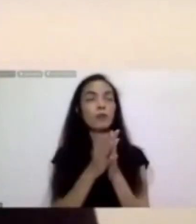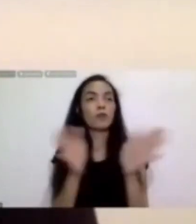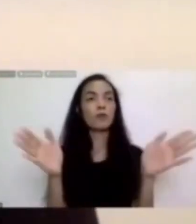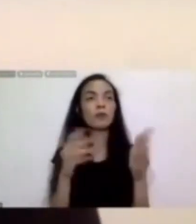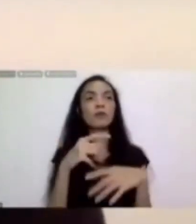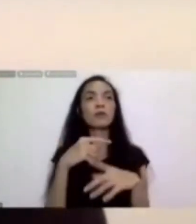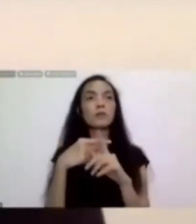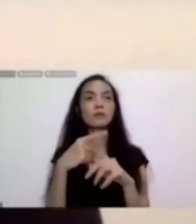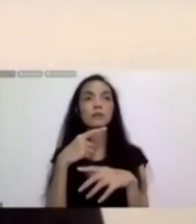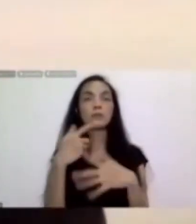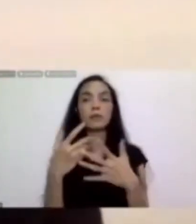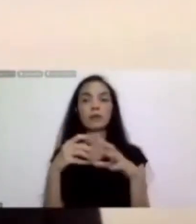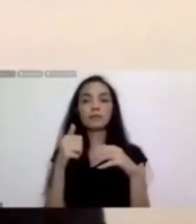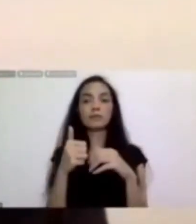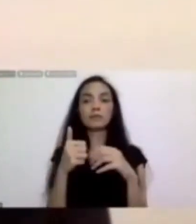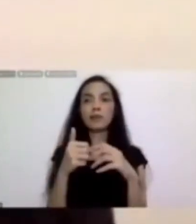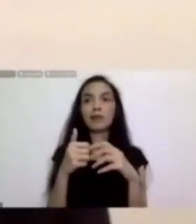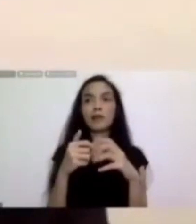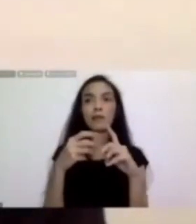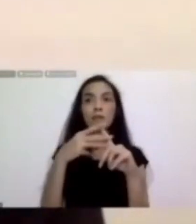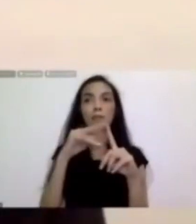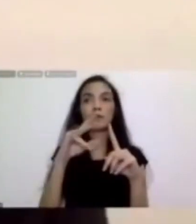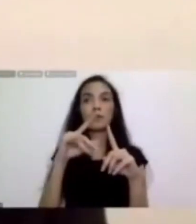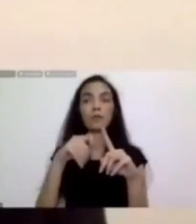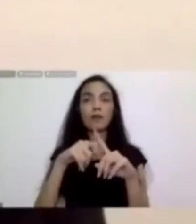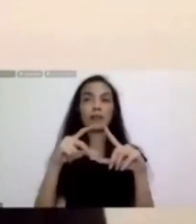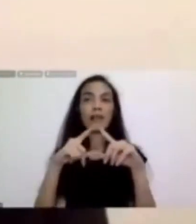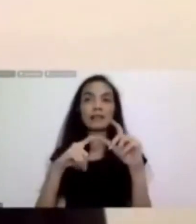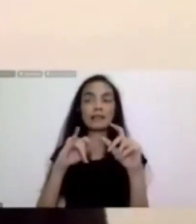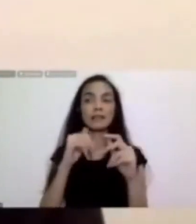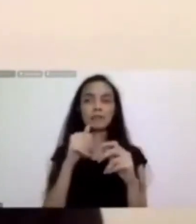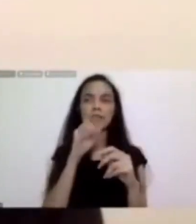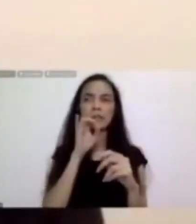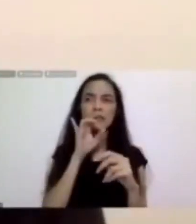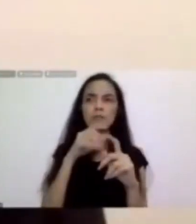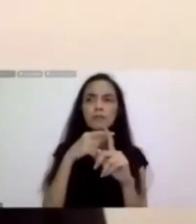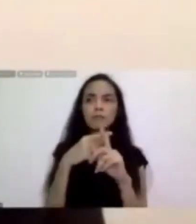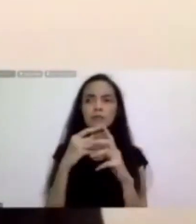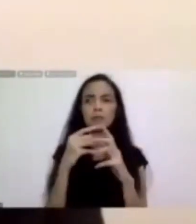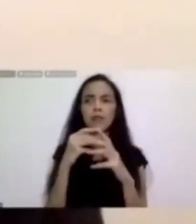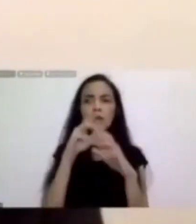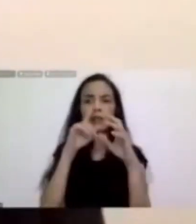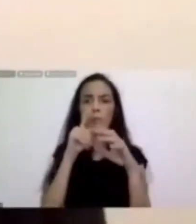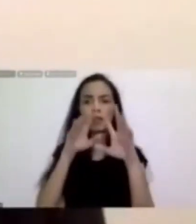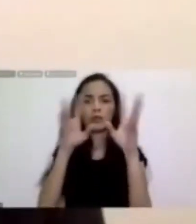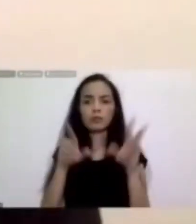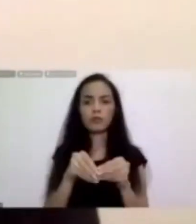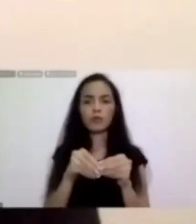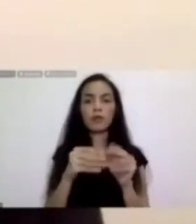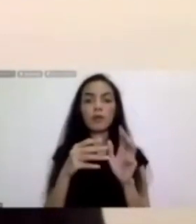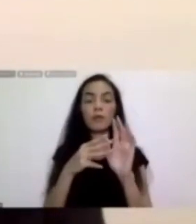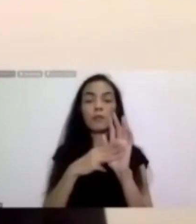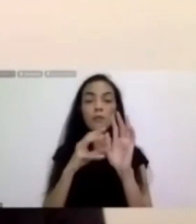and inclusive. Monash Art Projects, or MAP, was established in the Faculty of Art Design and Architecture